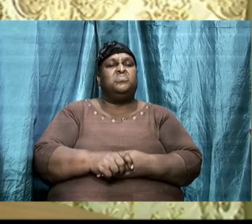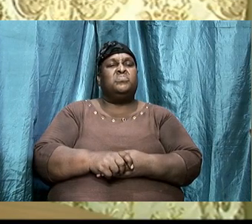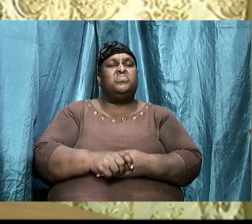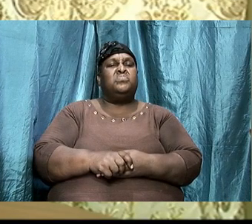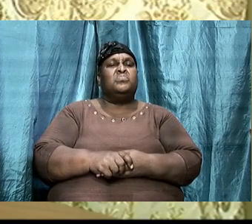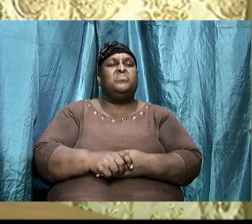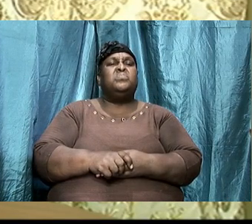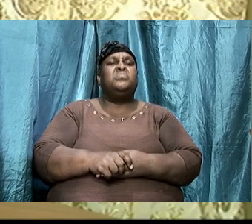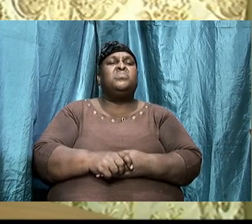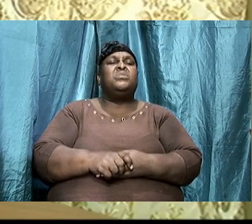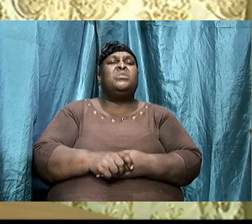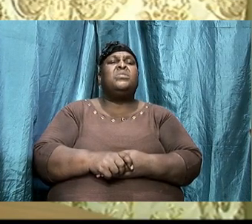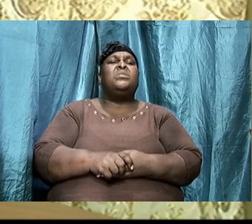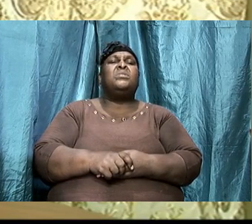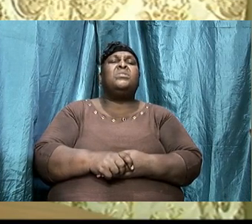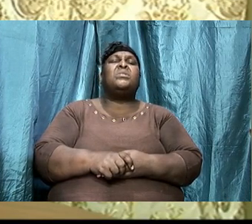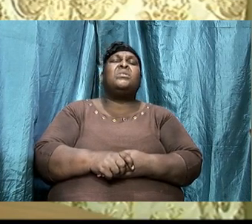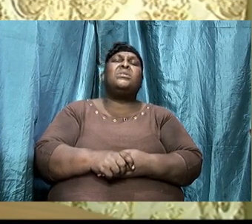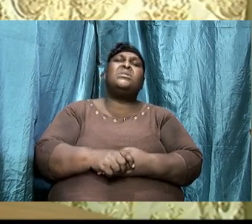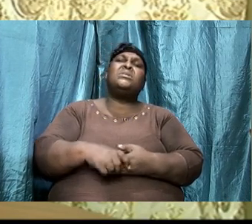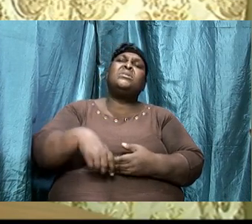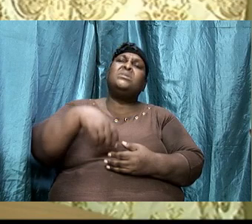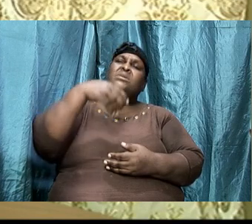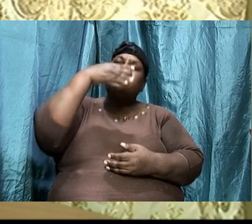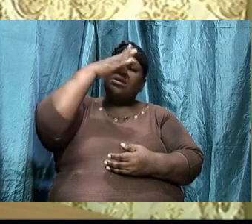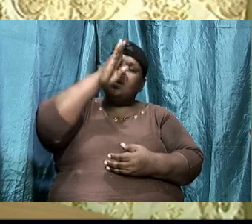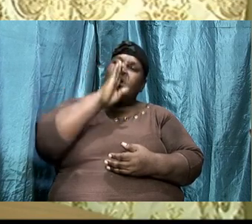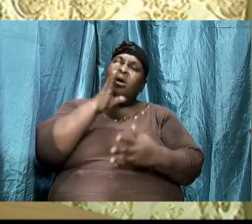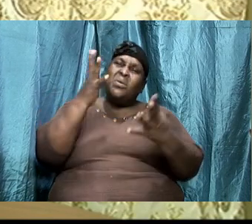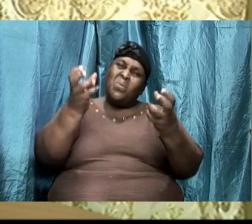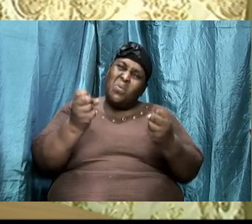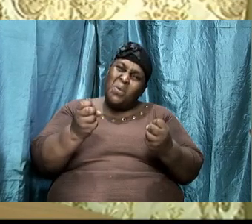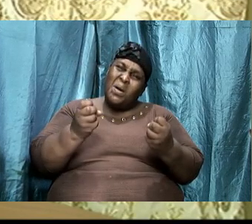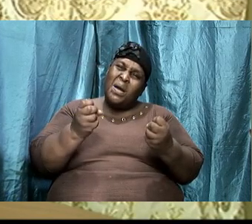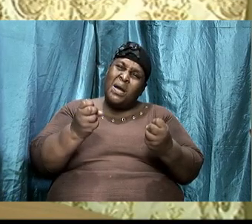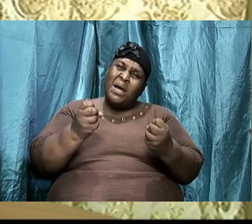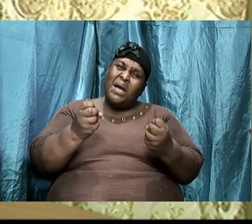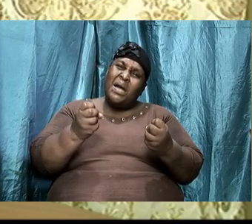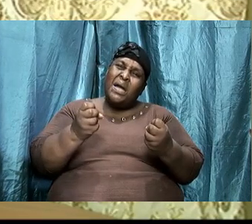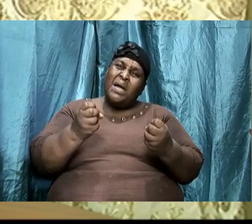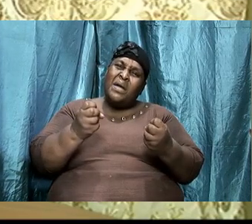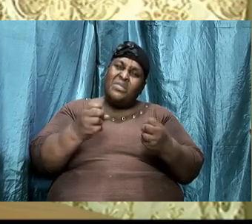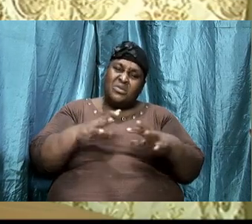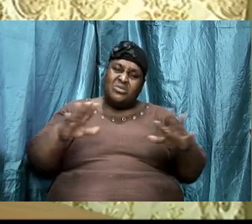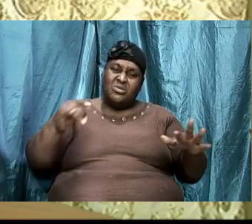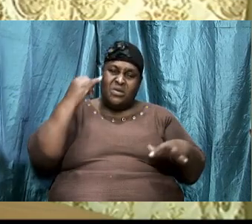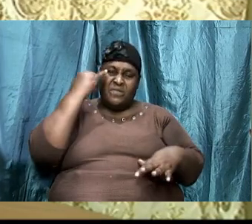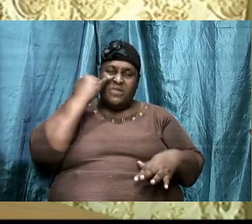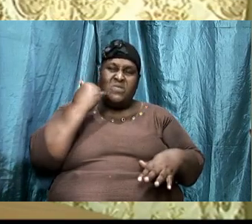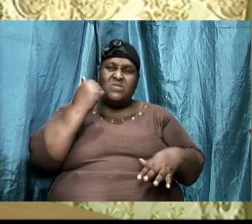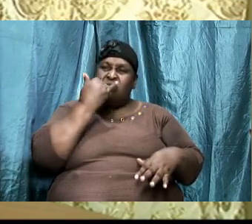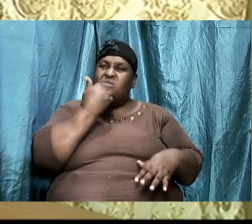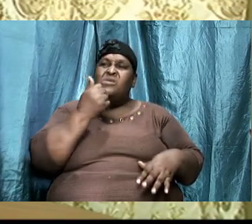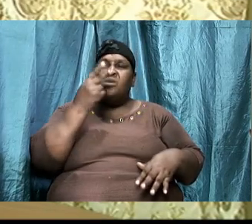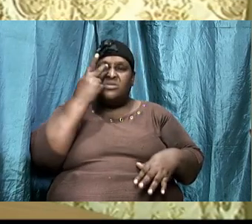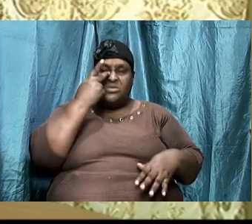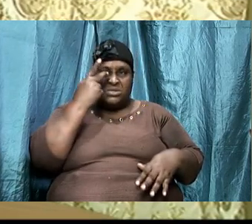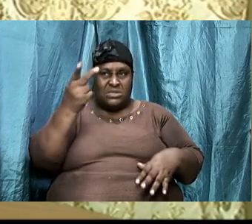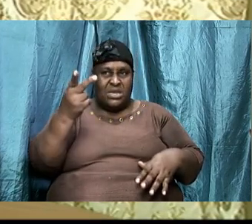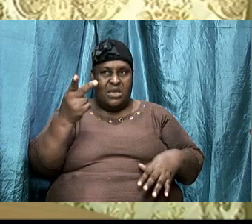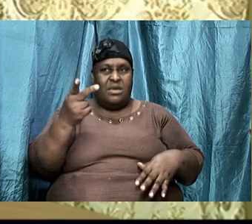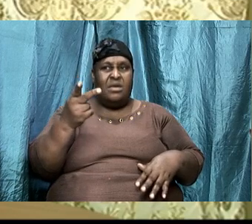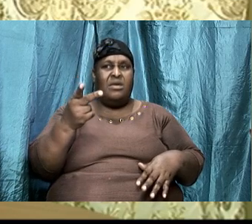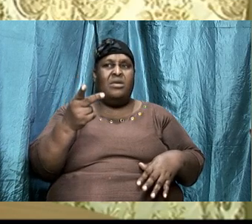Because he wanted them to see what they were up against. And it's a good thing, when we have an enemy,